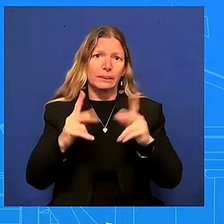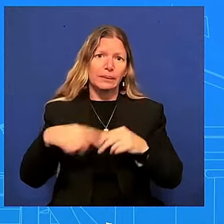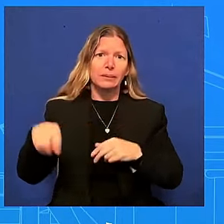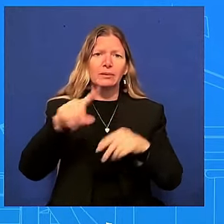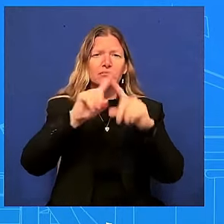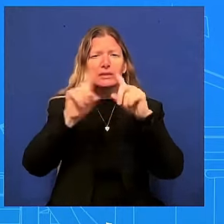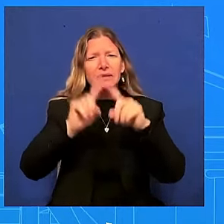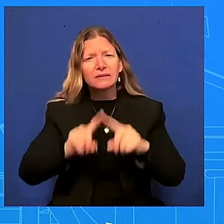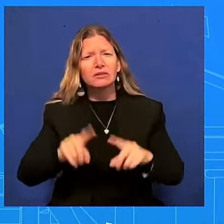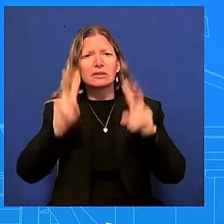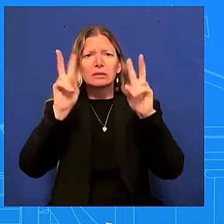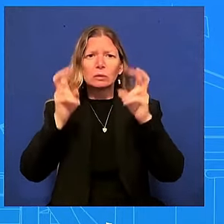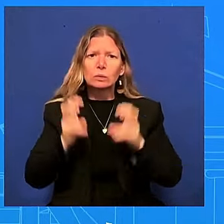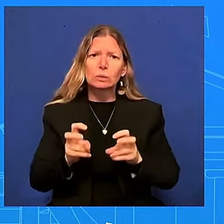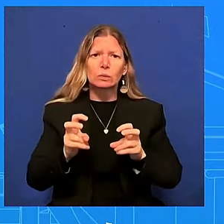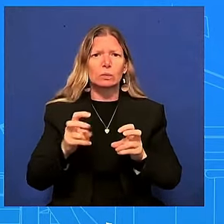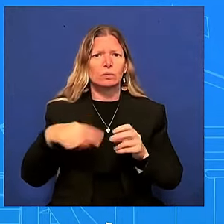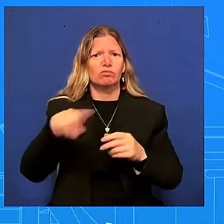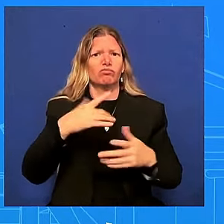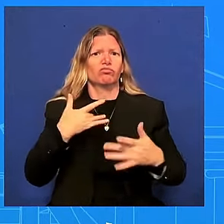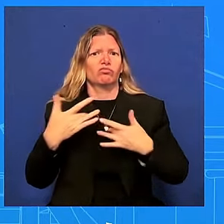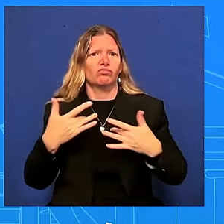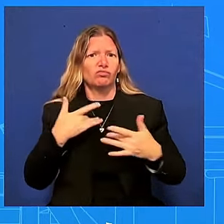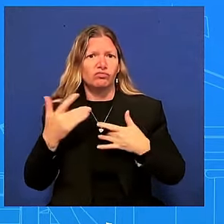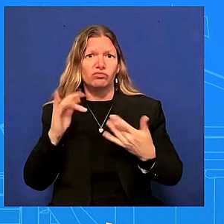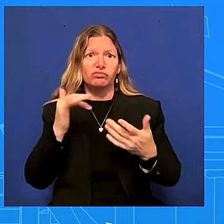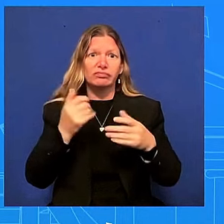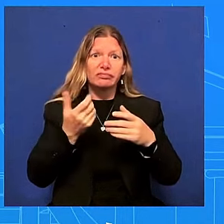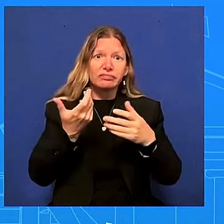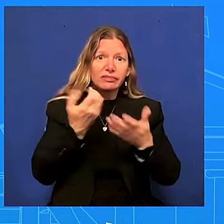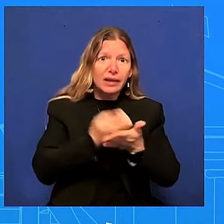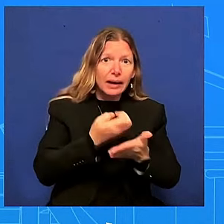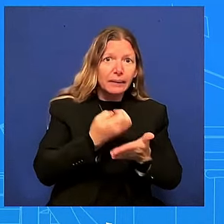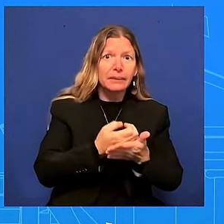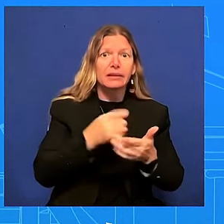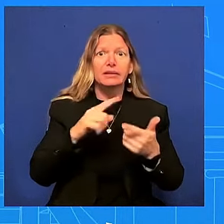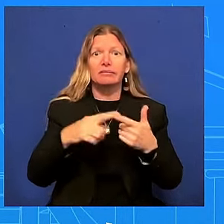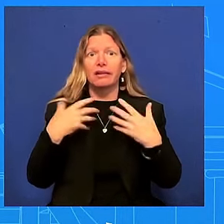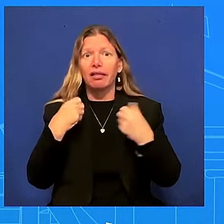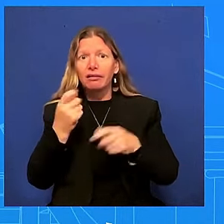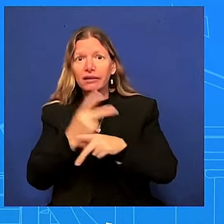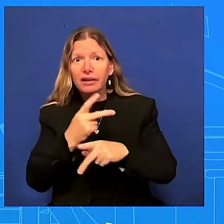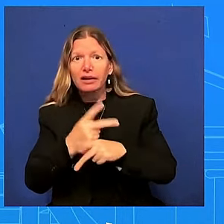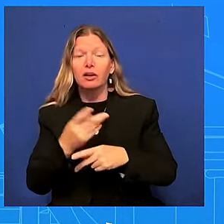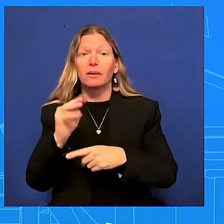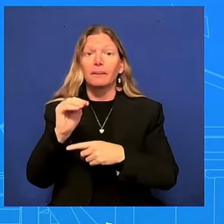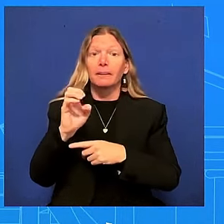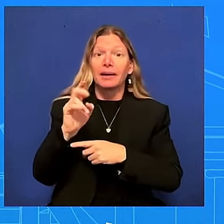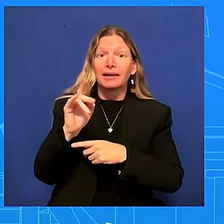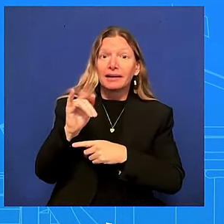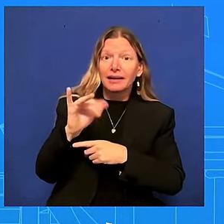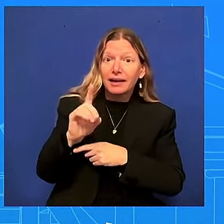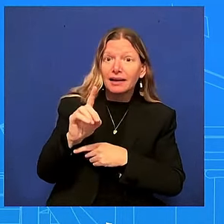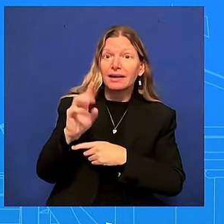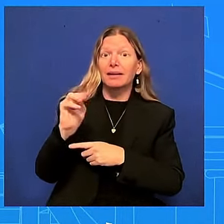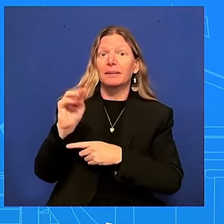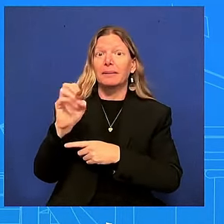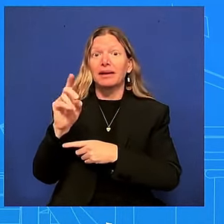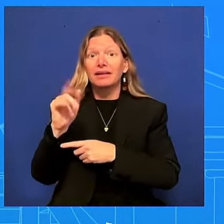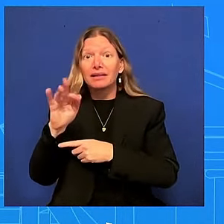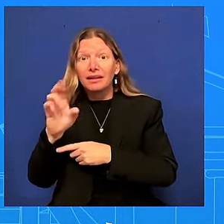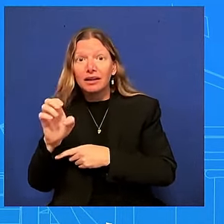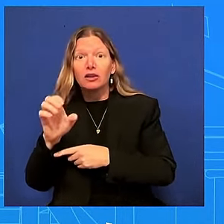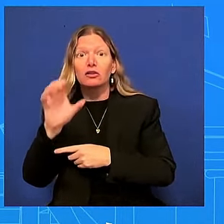for medicaid medicare social security making sure that we continue to be leaders on the world stage which is something that